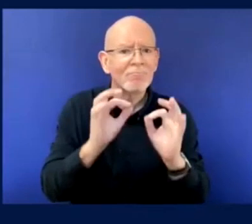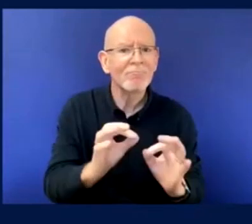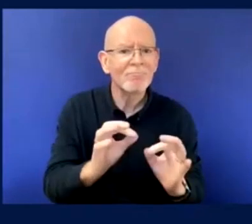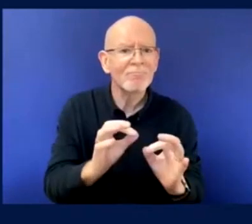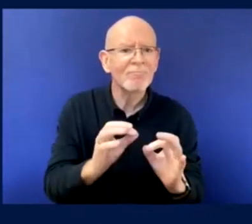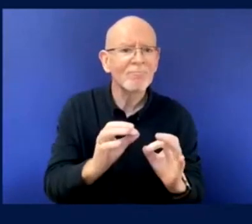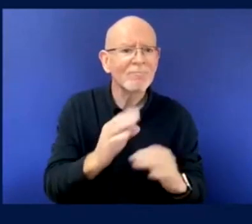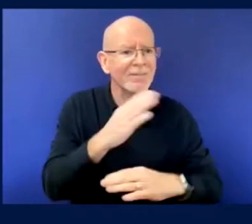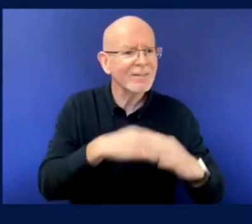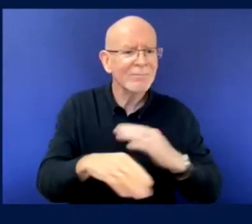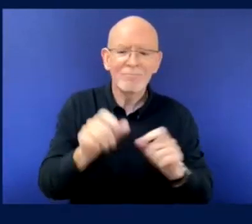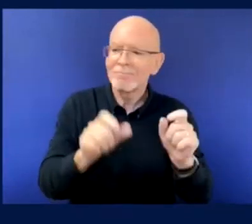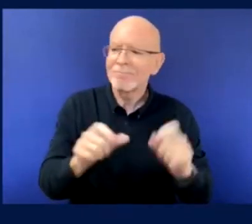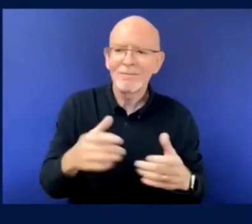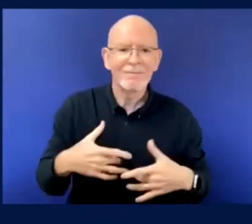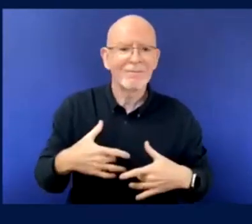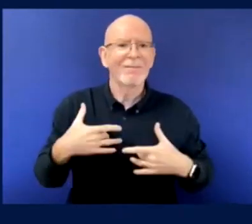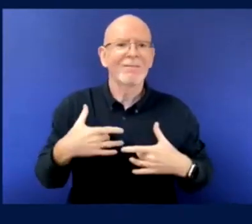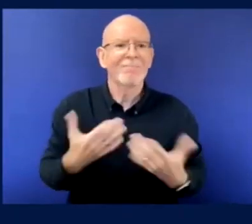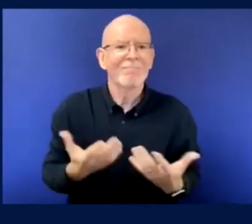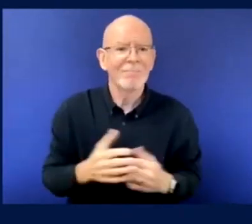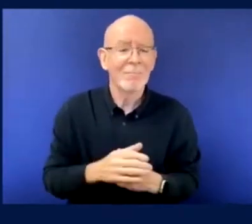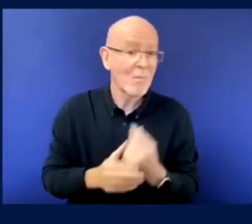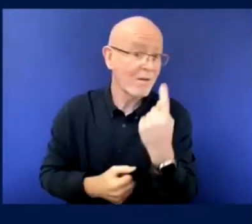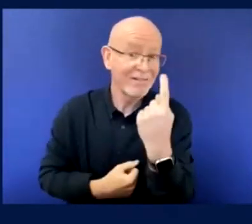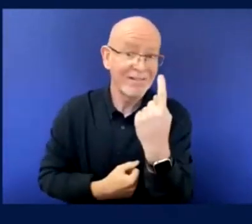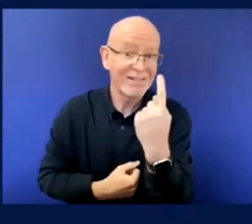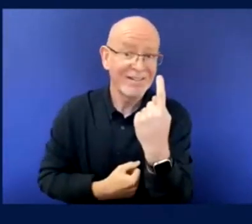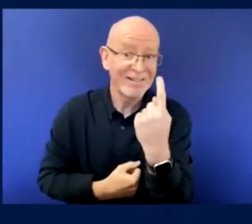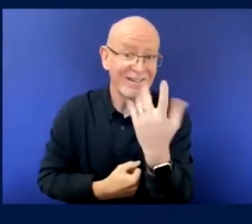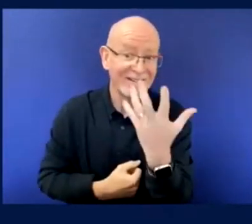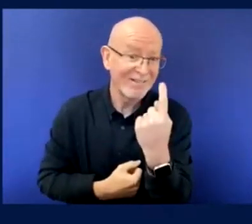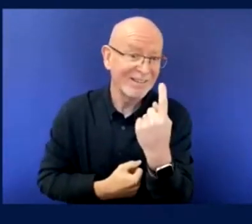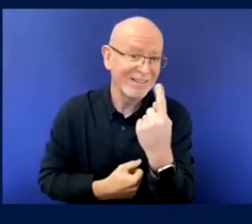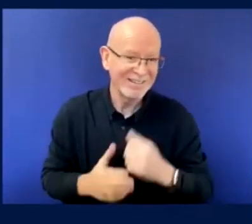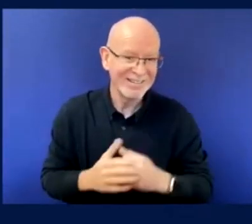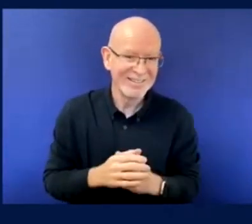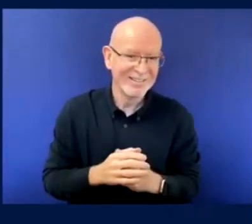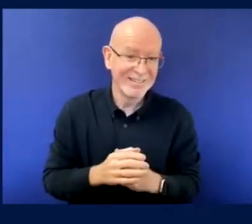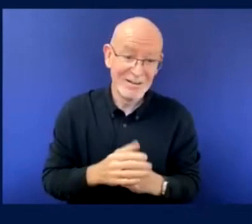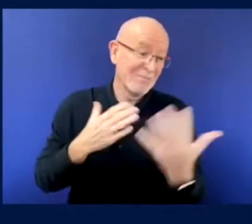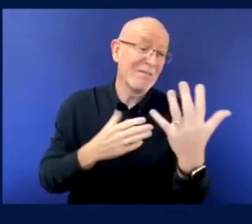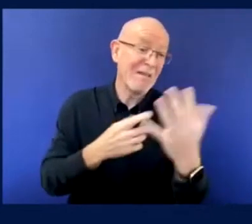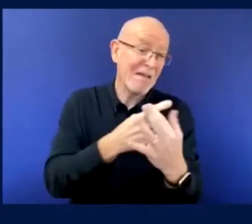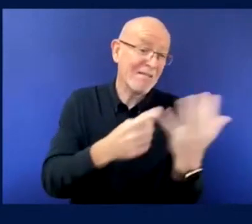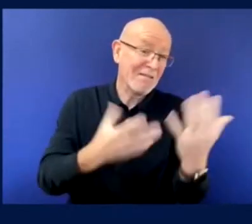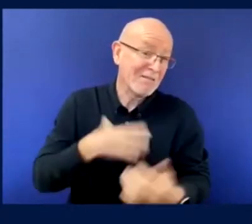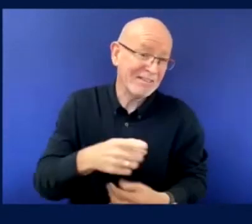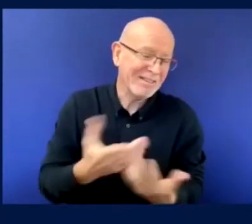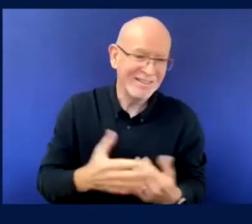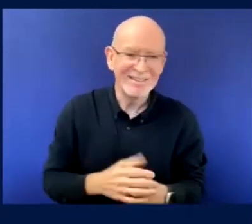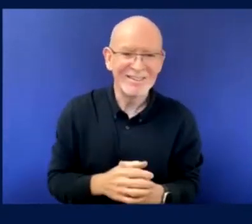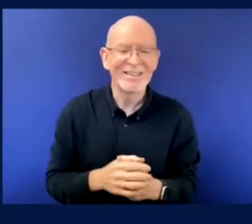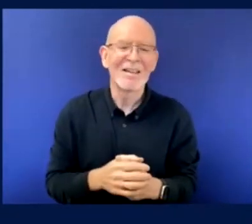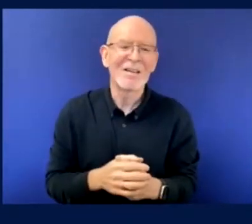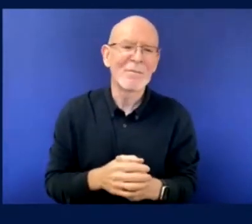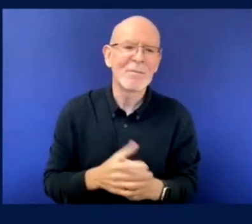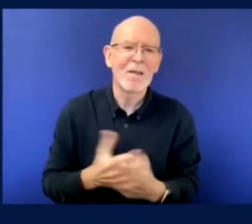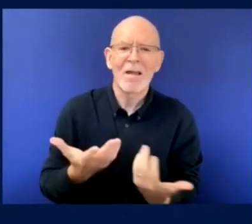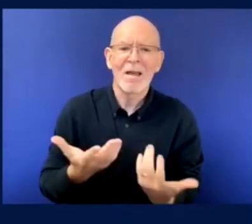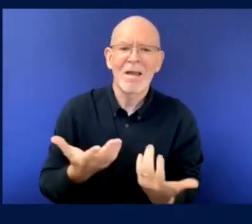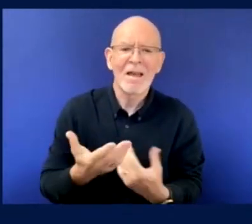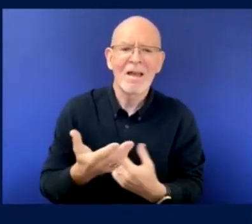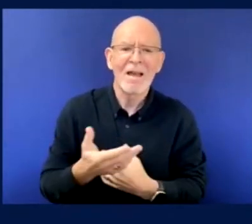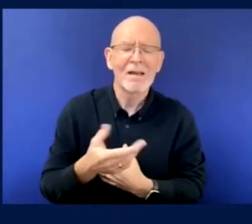people, because I believe that these fans who know about your, uh, experience in